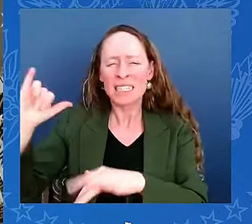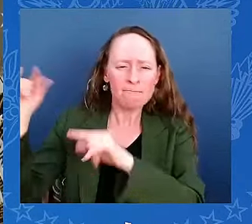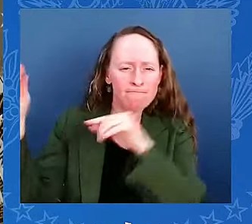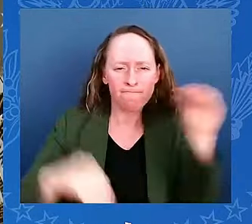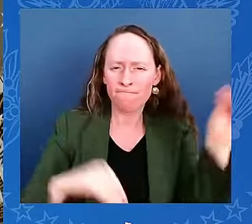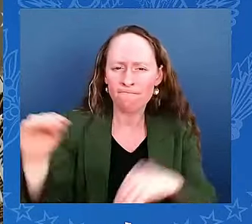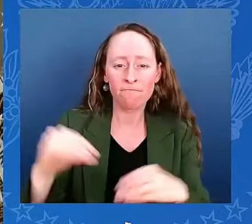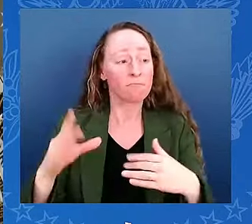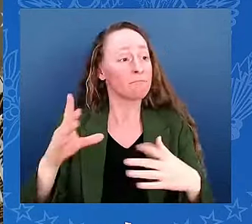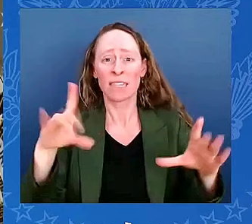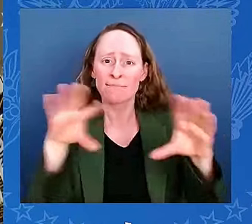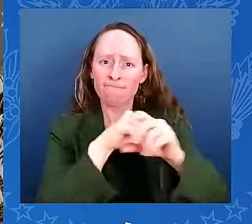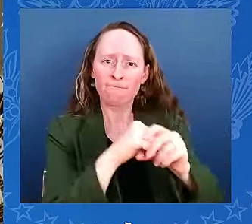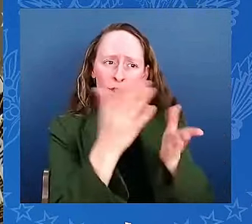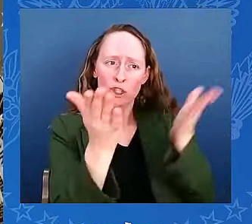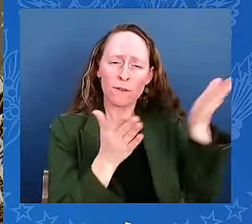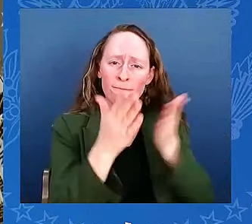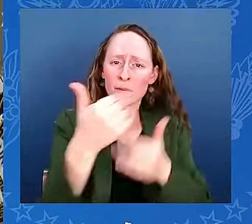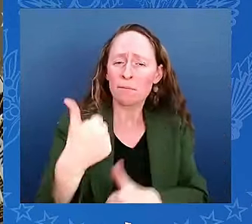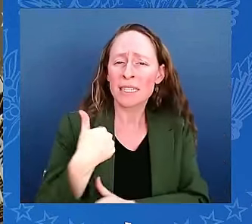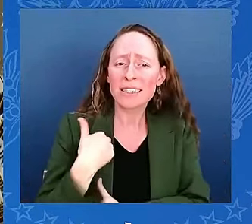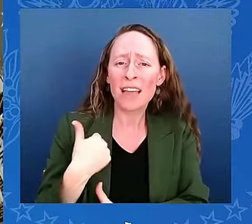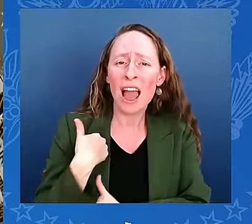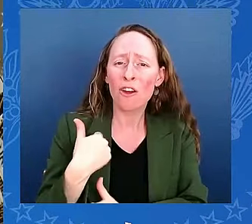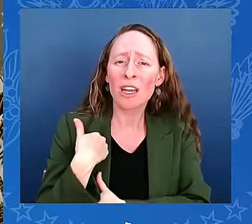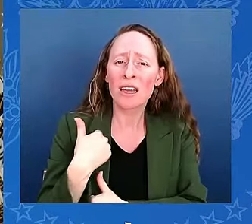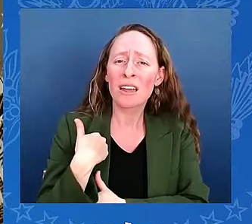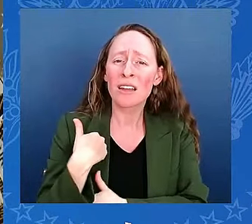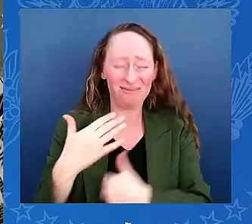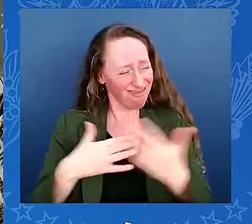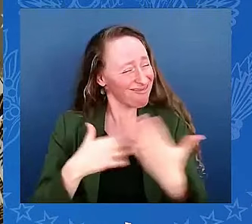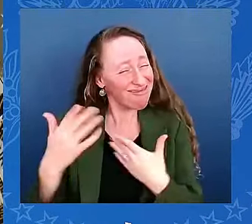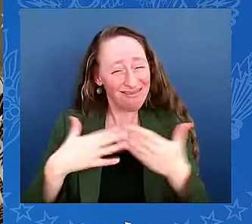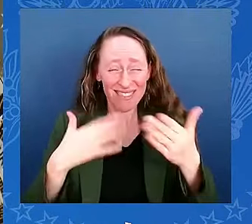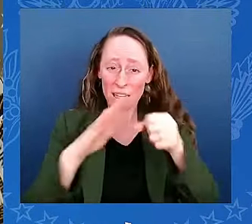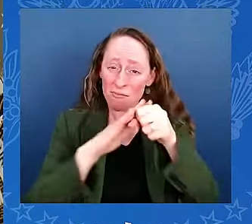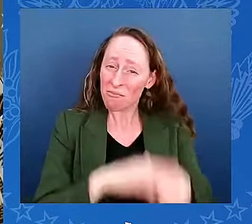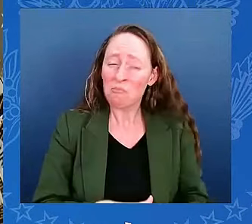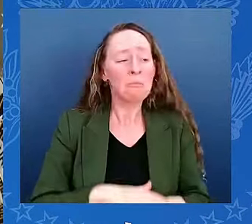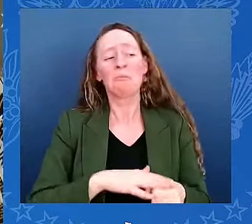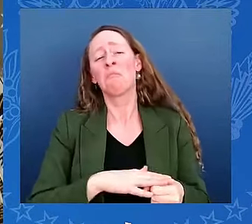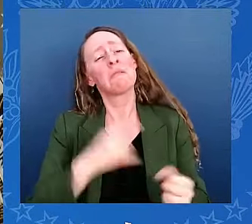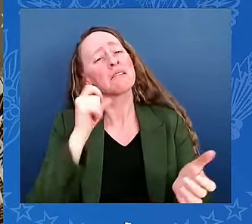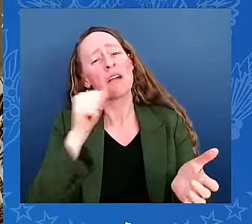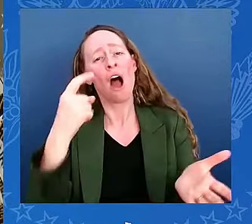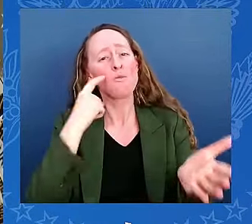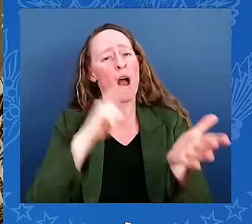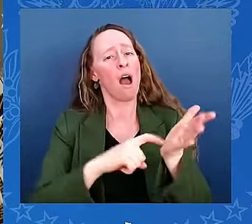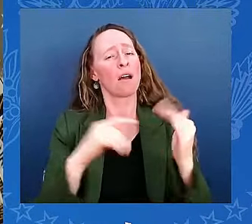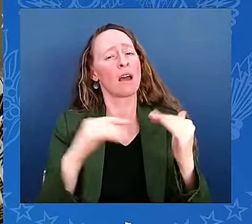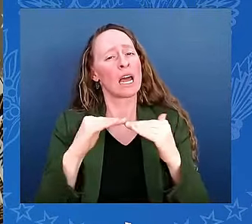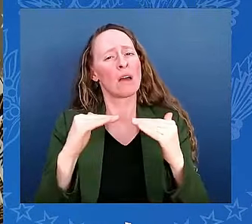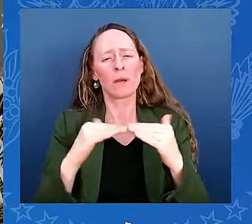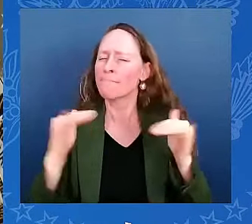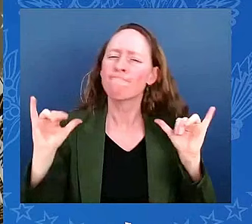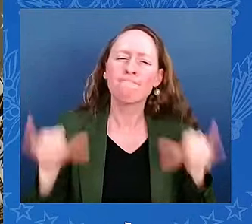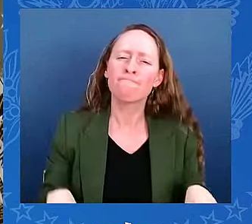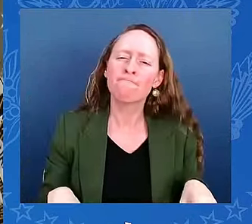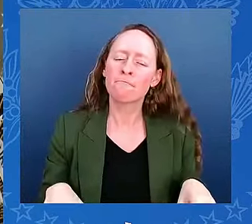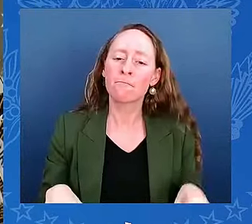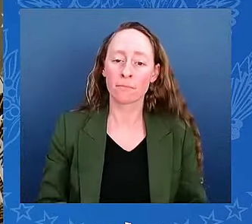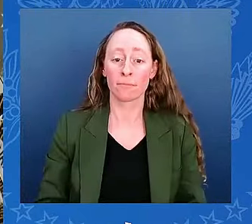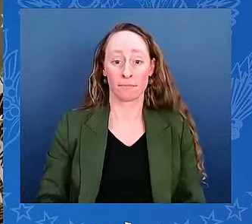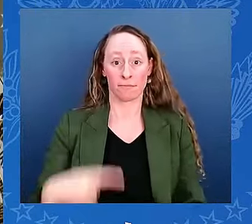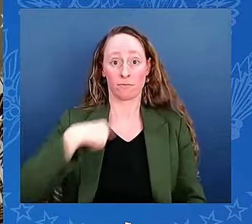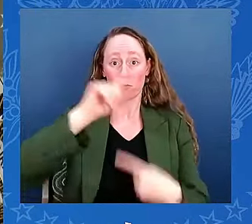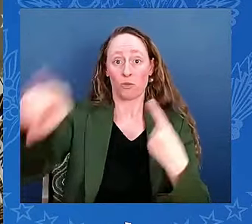but were denied citizenship and equal rights. But by the time I was elected United States Senator in 1972, when